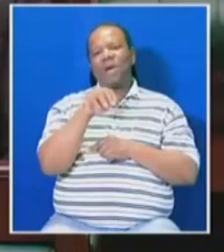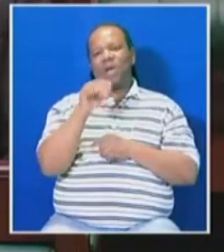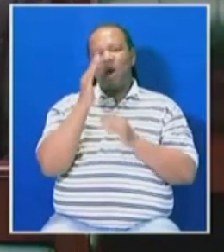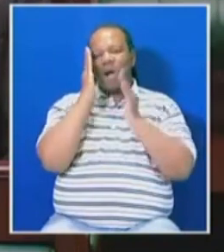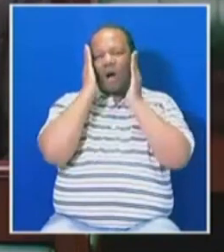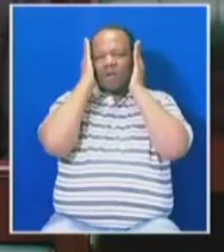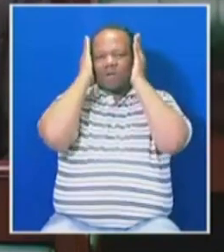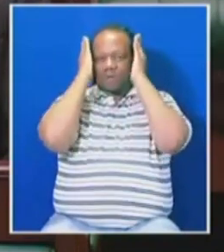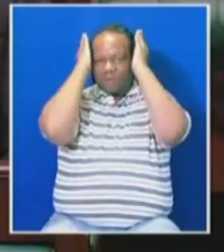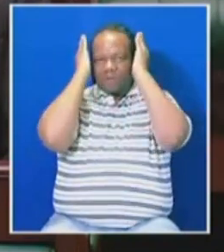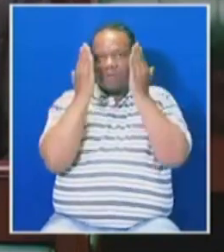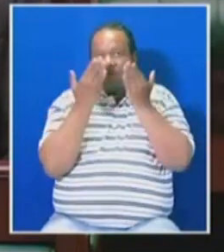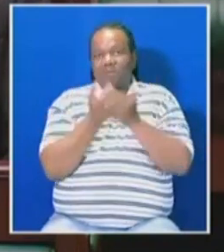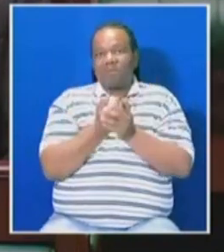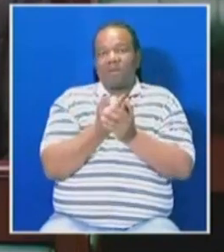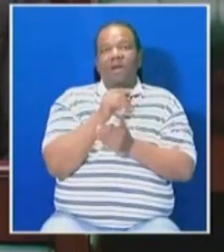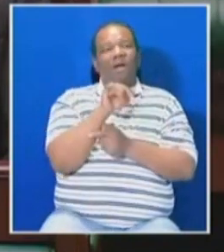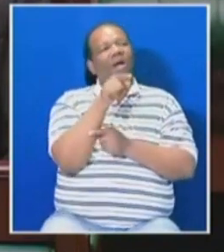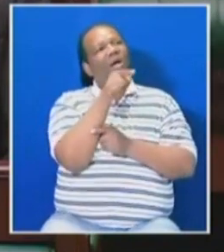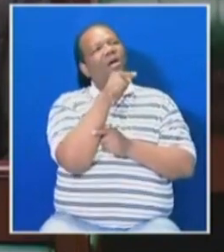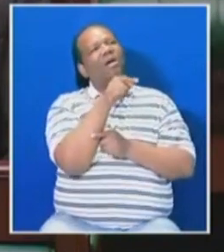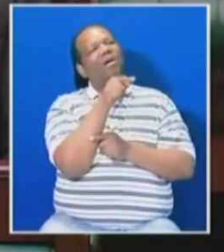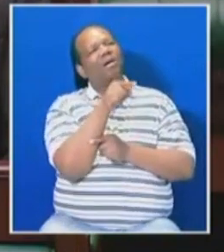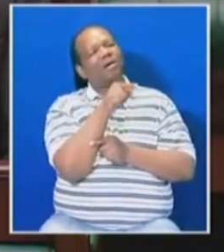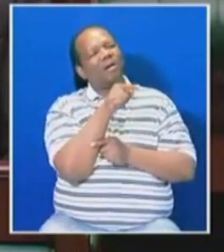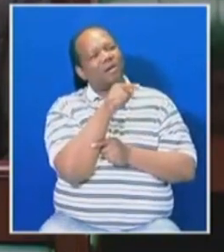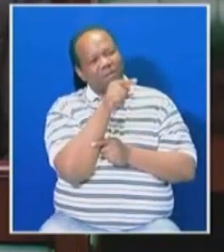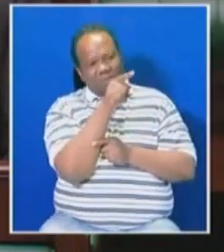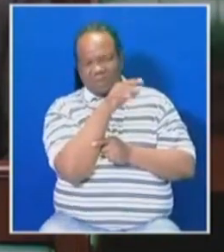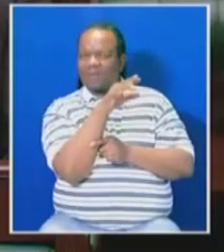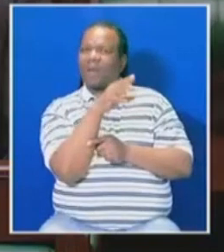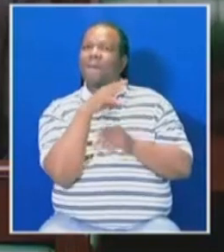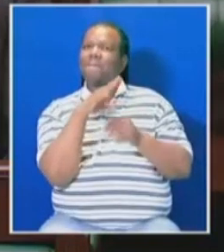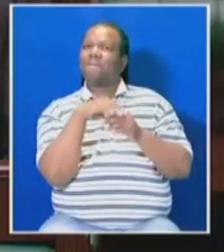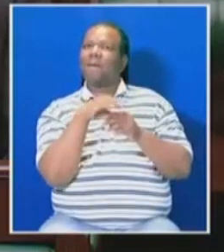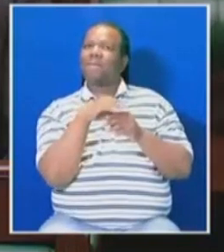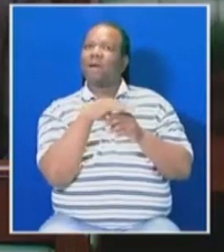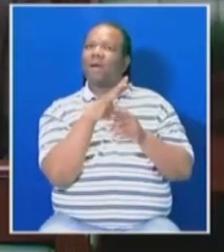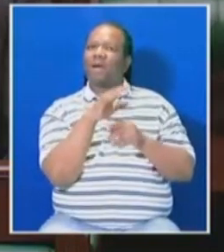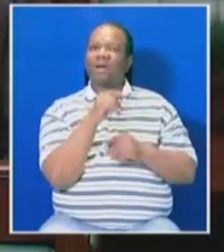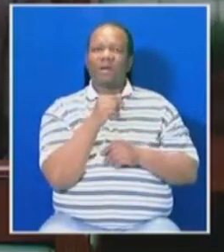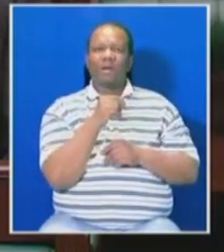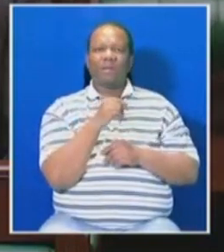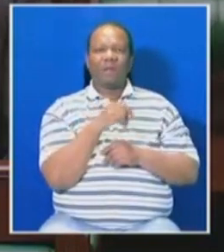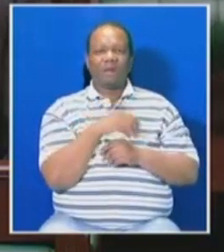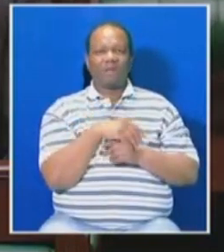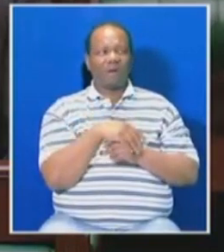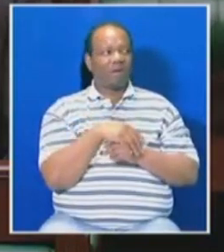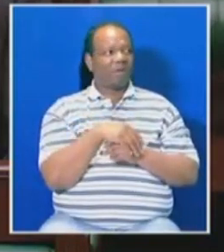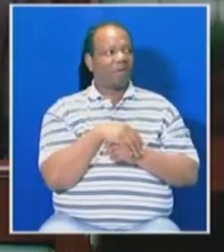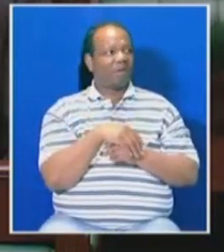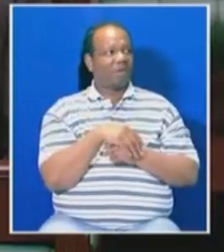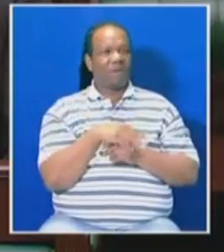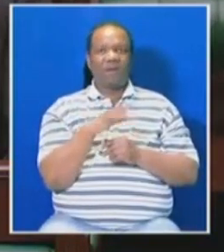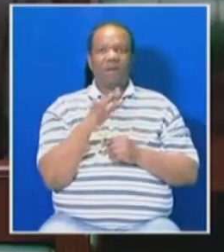Honorable, on the point of order of Honorable Maxon, you are showing his middle finger to me. That's the first one.